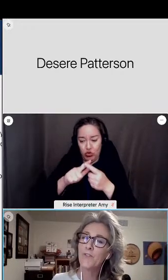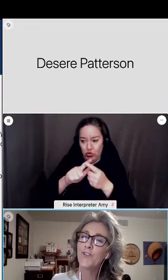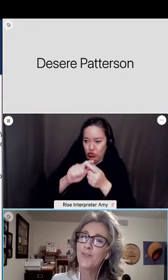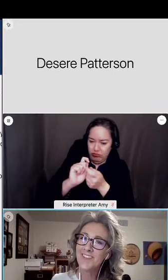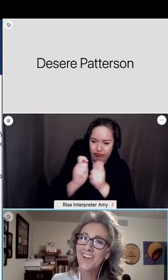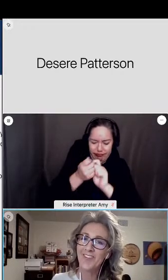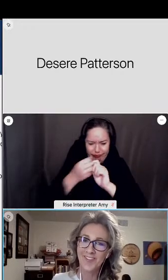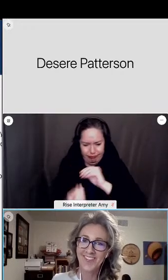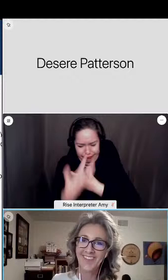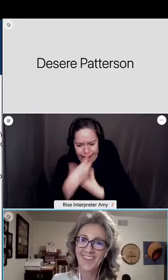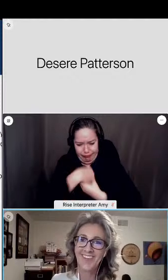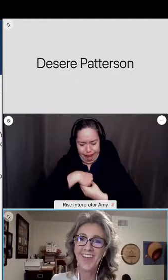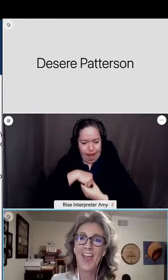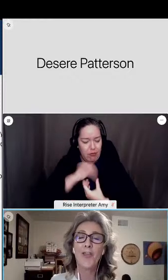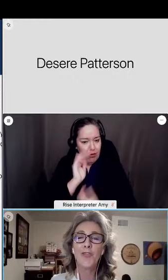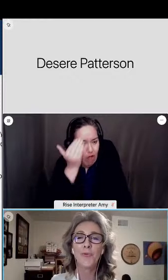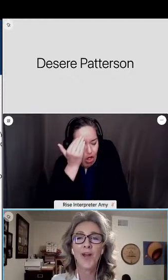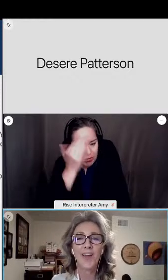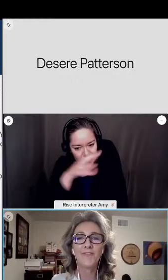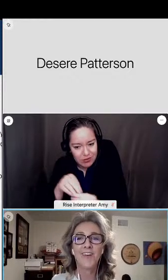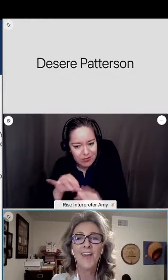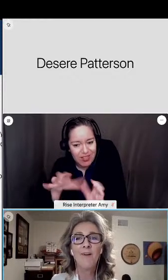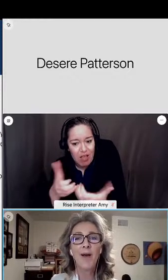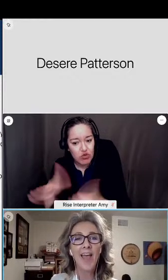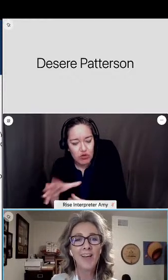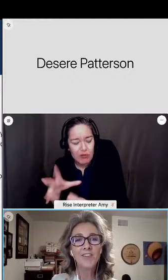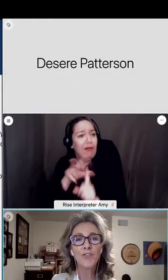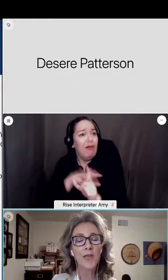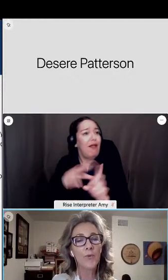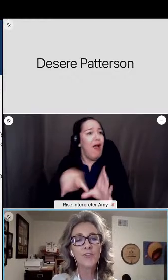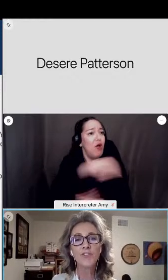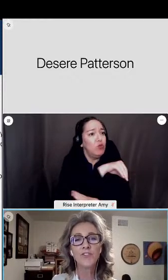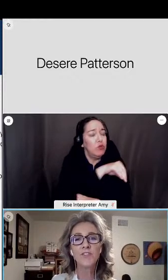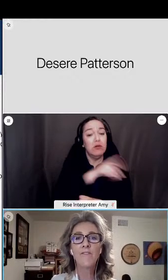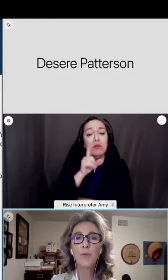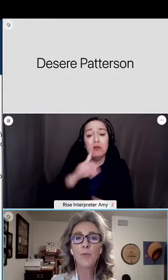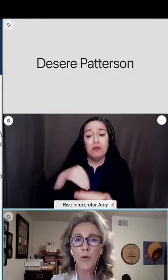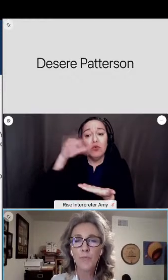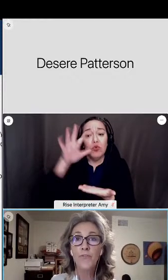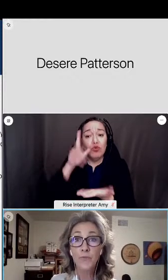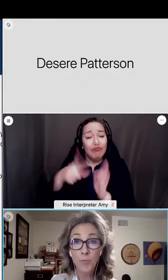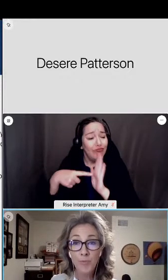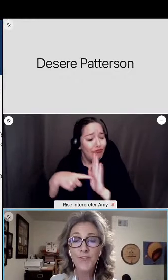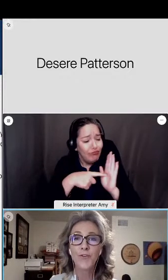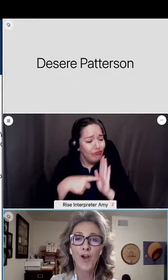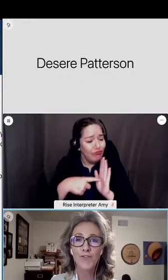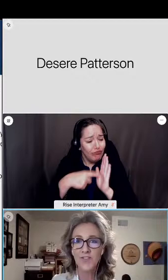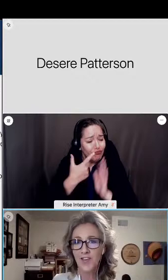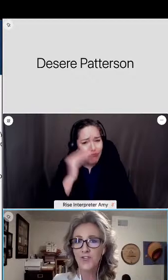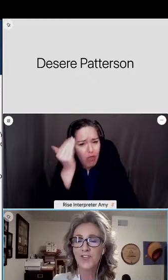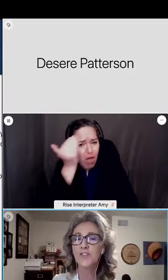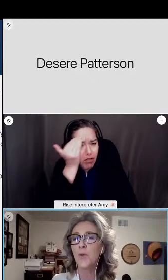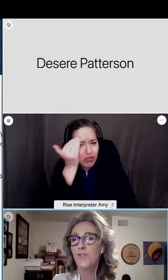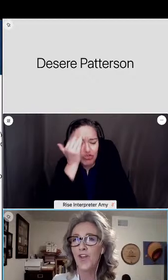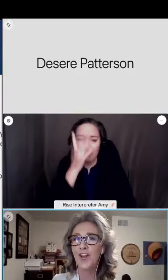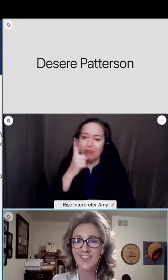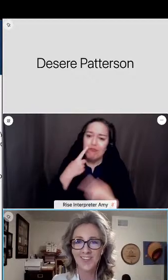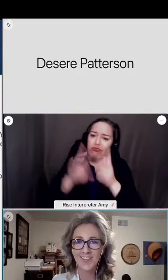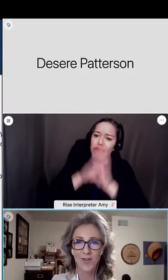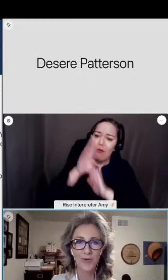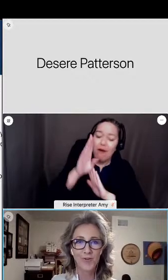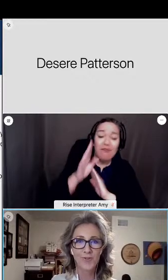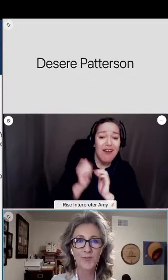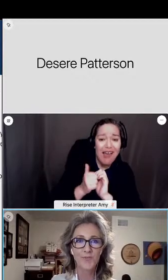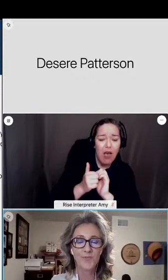will advocate for themselves and thrive by asking the right questions and having purposeful conversations with